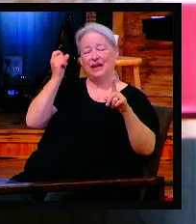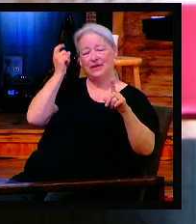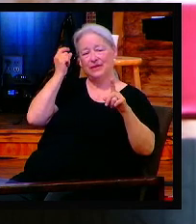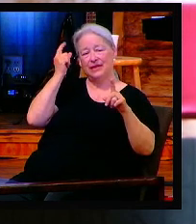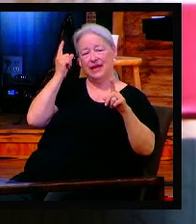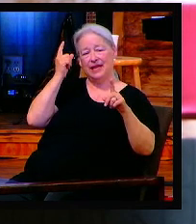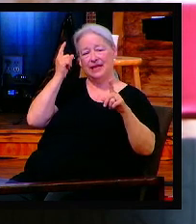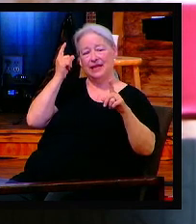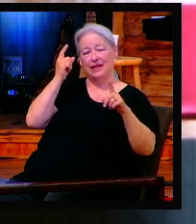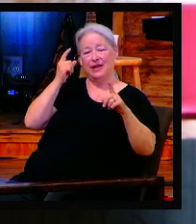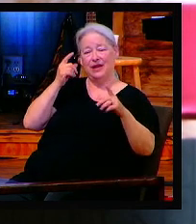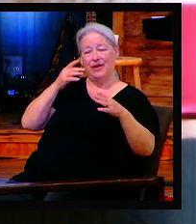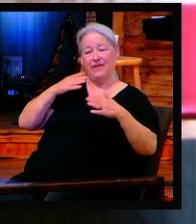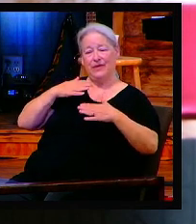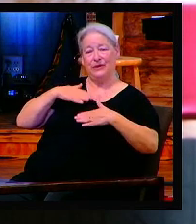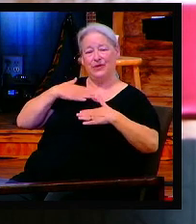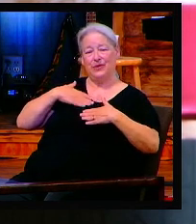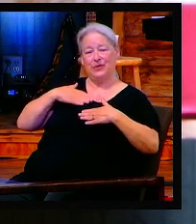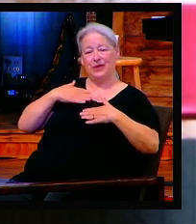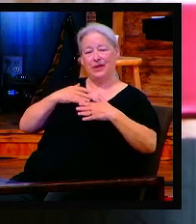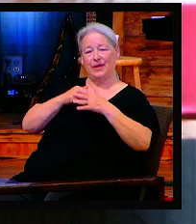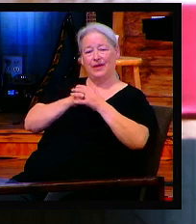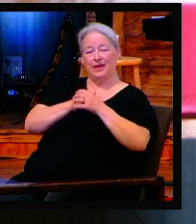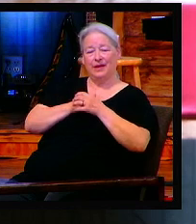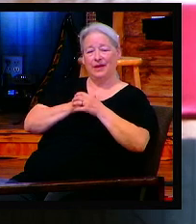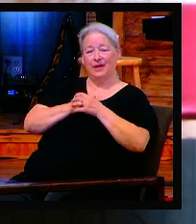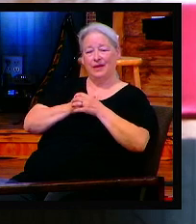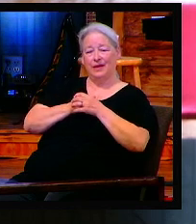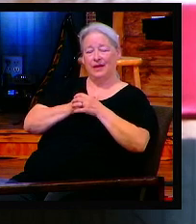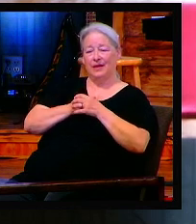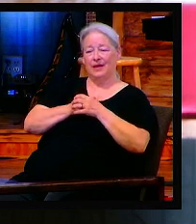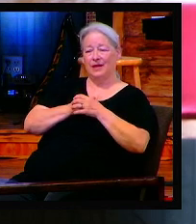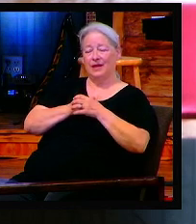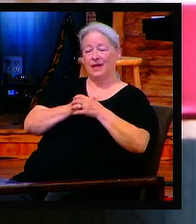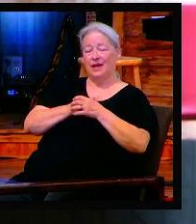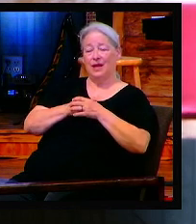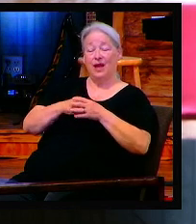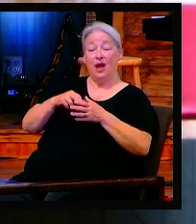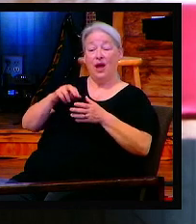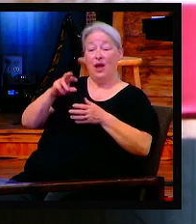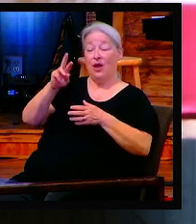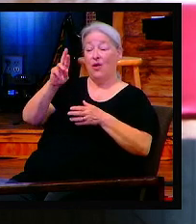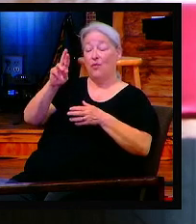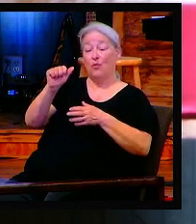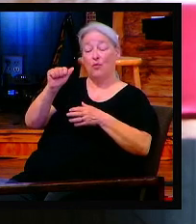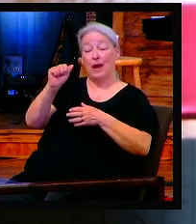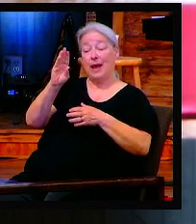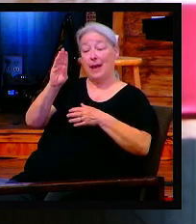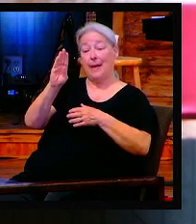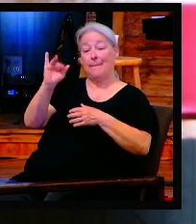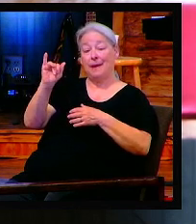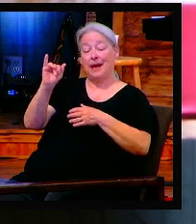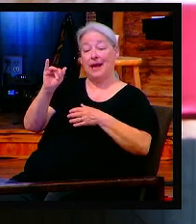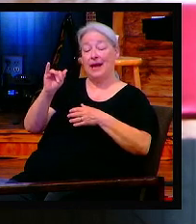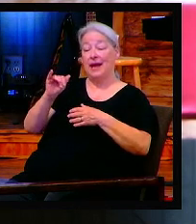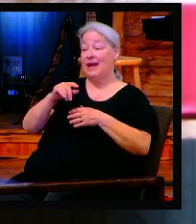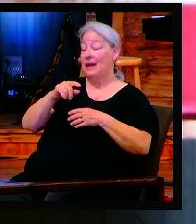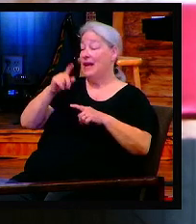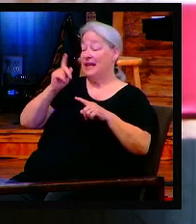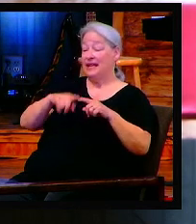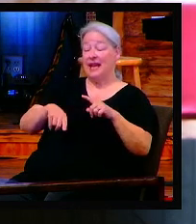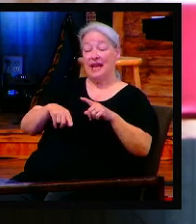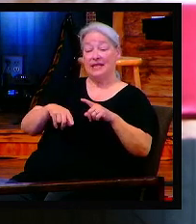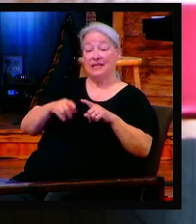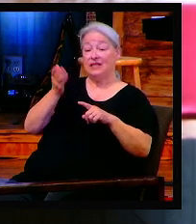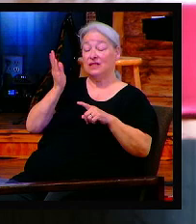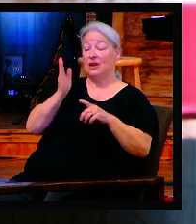quote or comment on a scroll or a writing unless they had the book memorized. And so for Jesus to stand up and say this, this is why